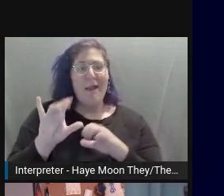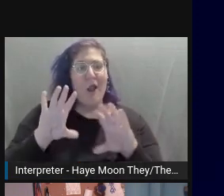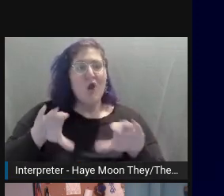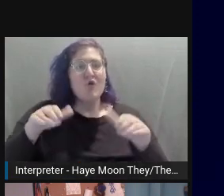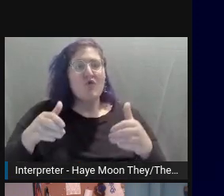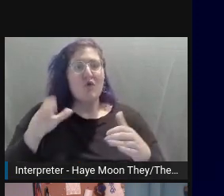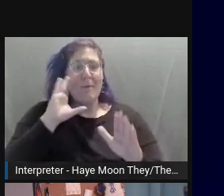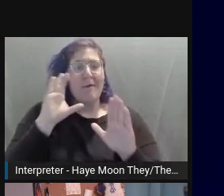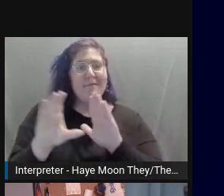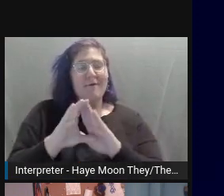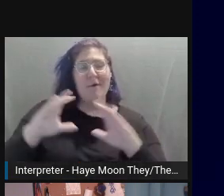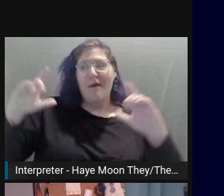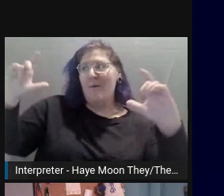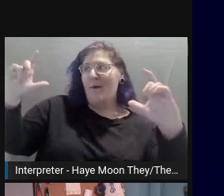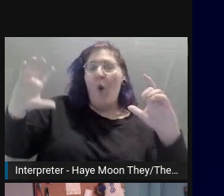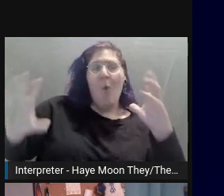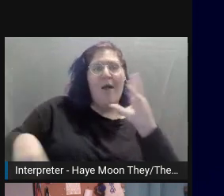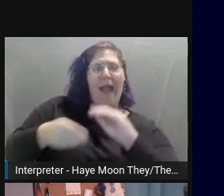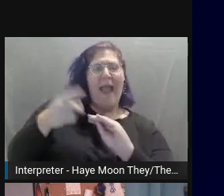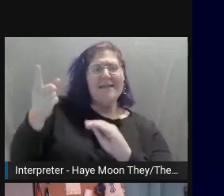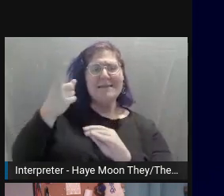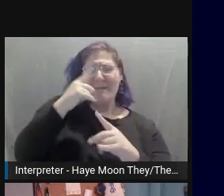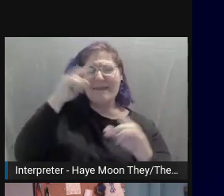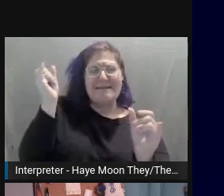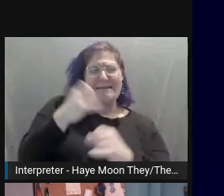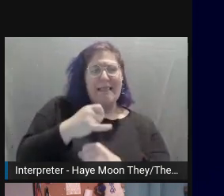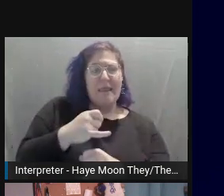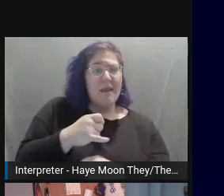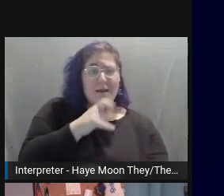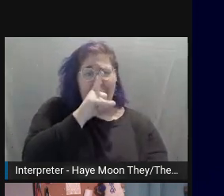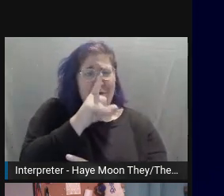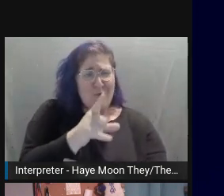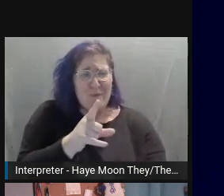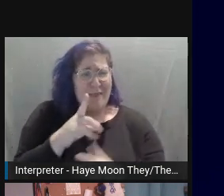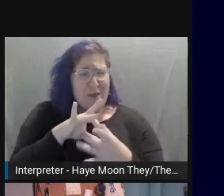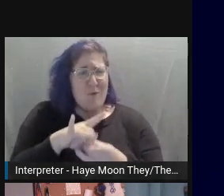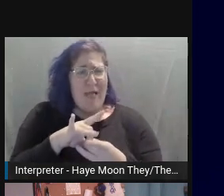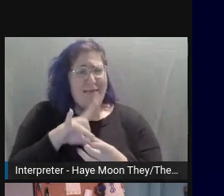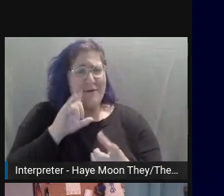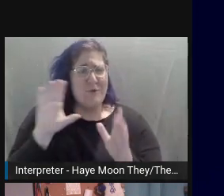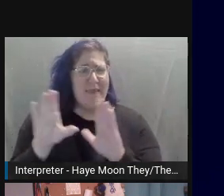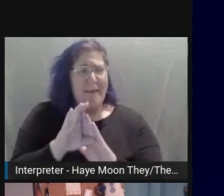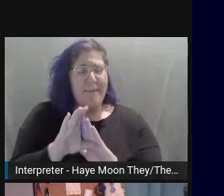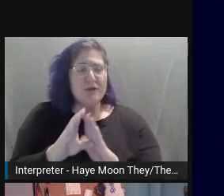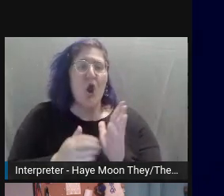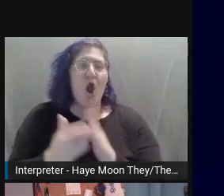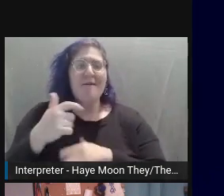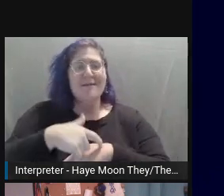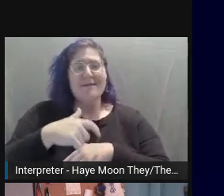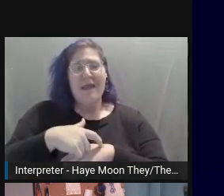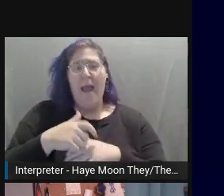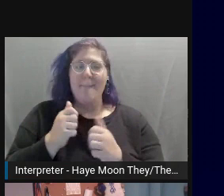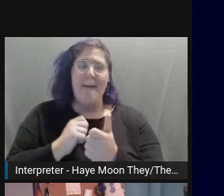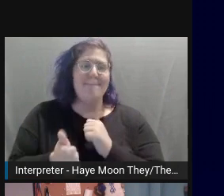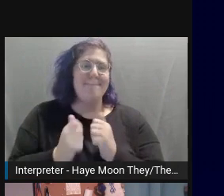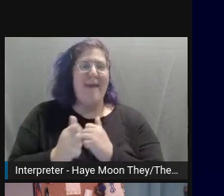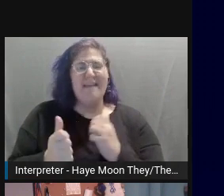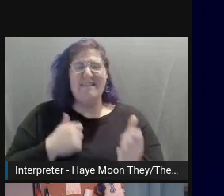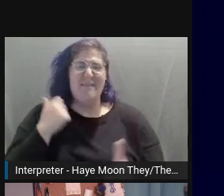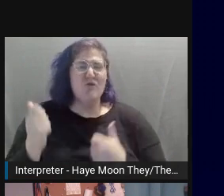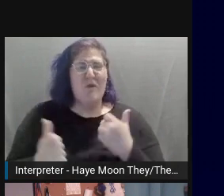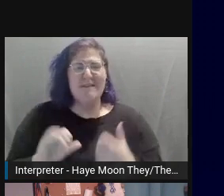snarky that isn't actually relevant to the image. And it's often passive-aggressive statements like, good thing so-and-so wasn't there.